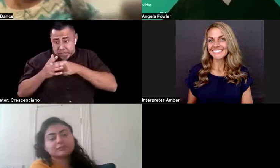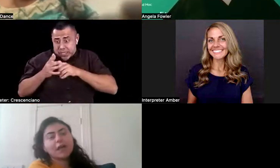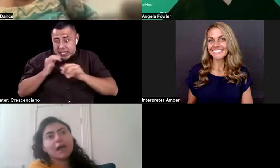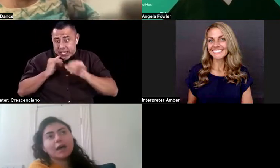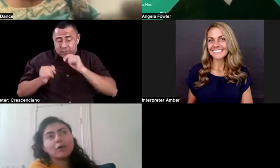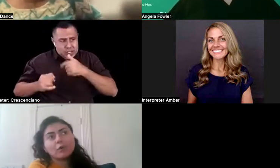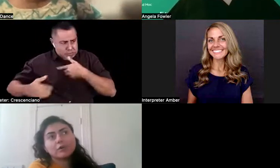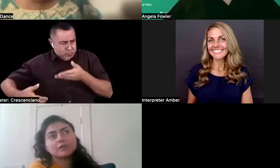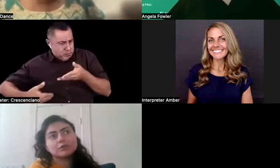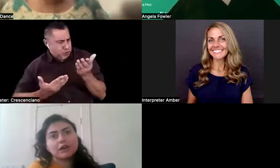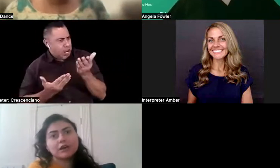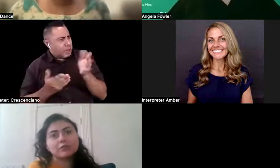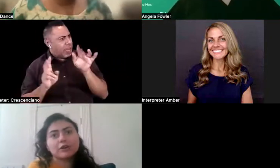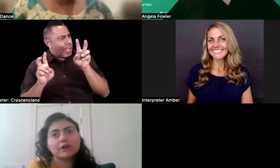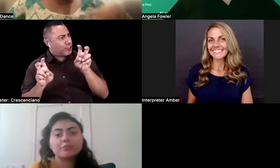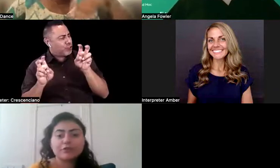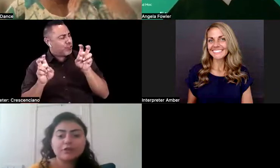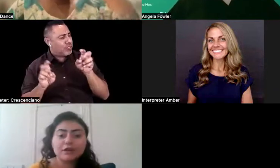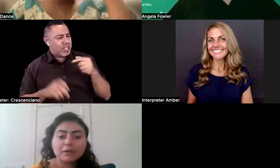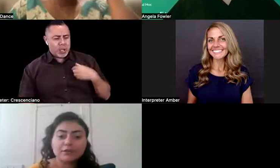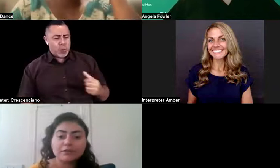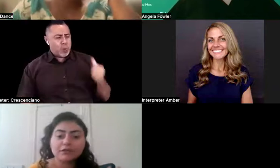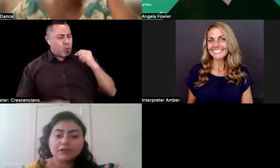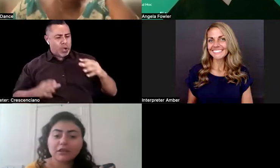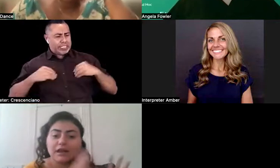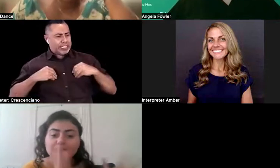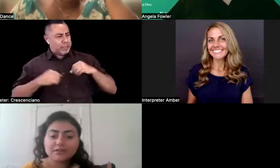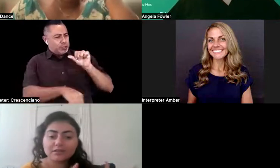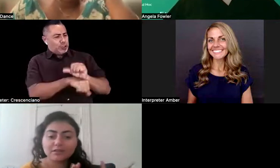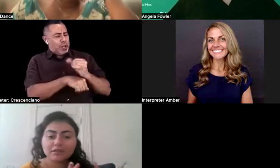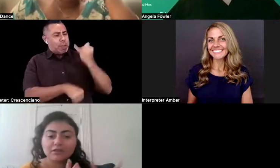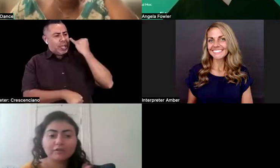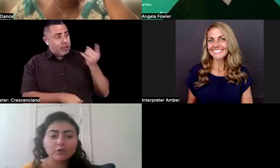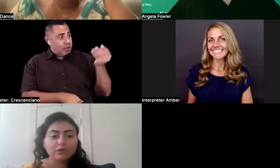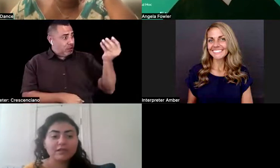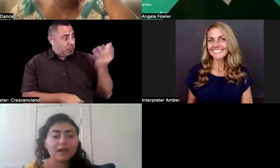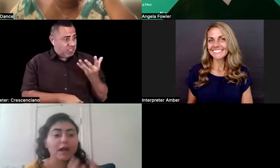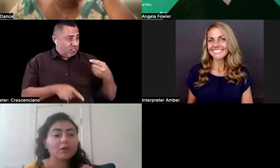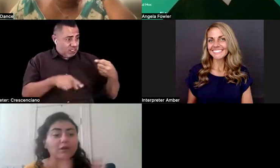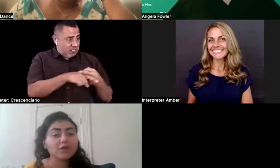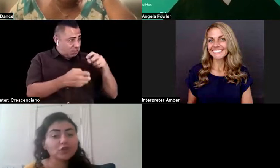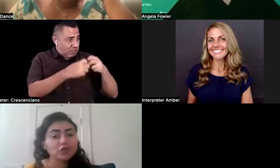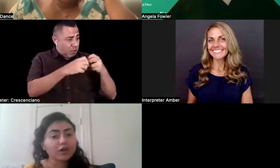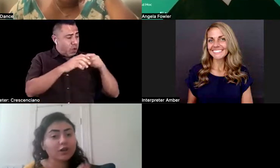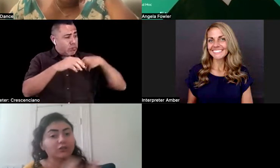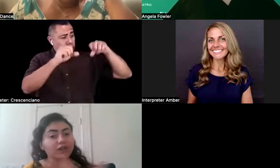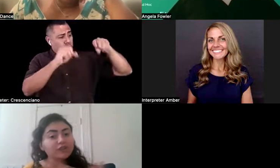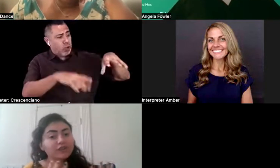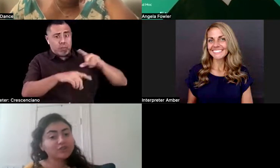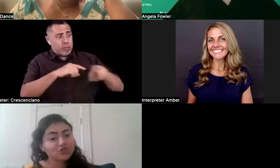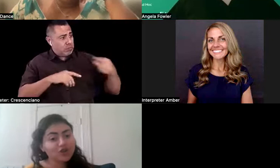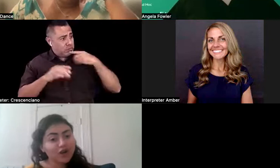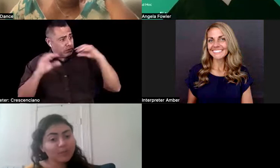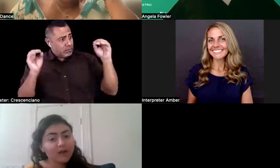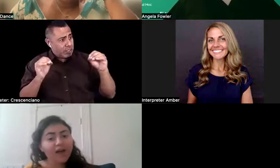So I always do that where I bring it up in the last interview and I say, I want to make sure I will not